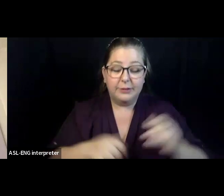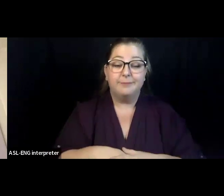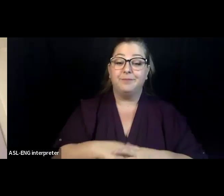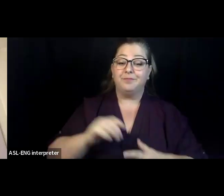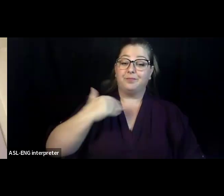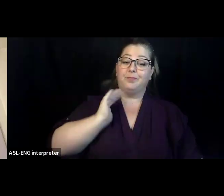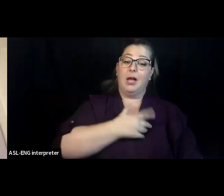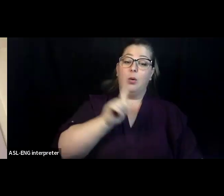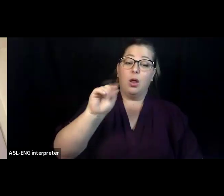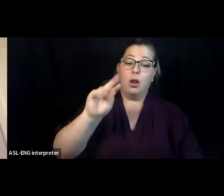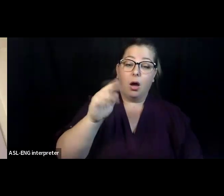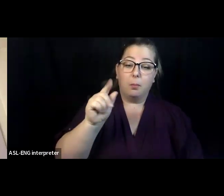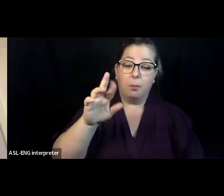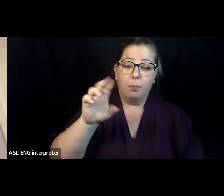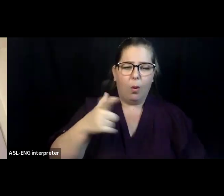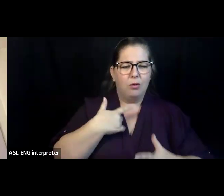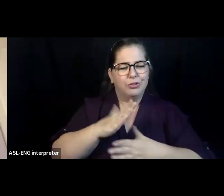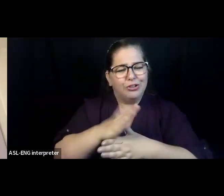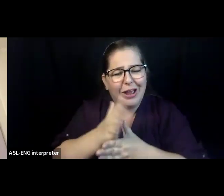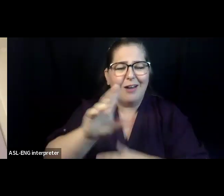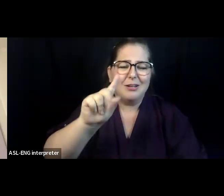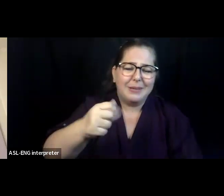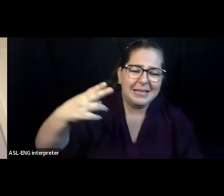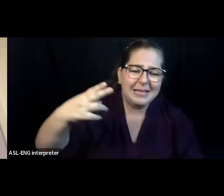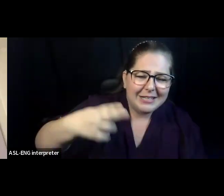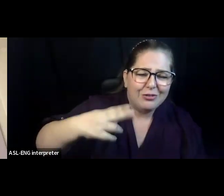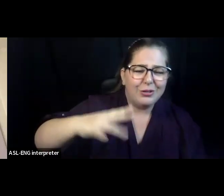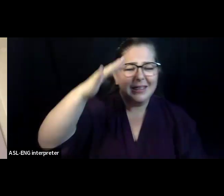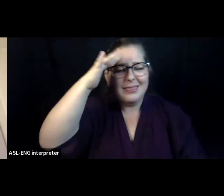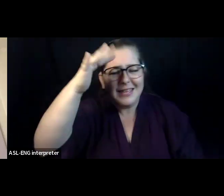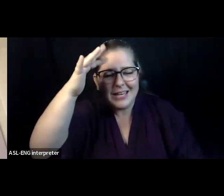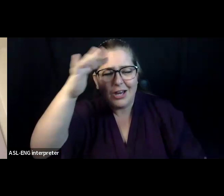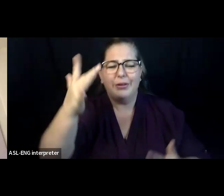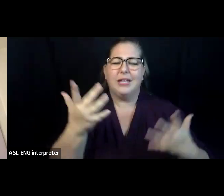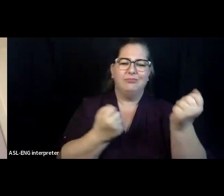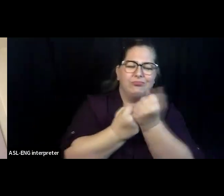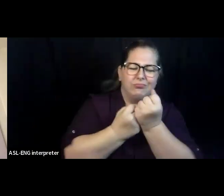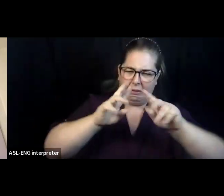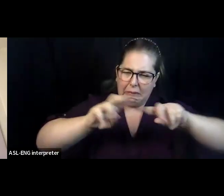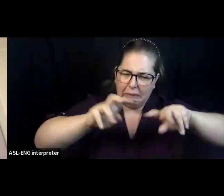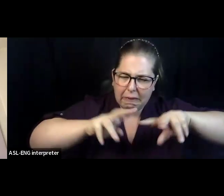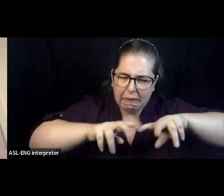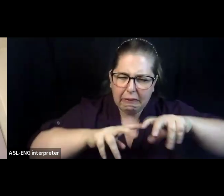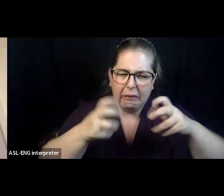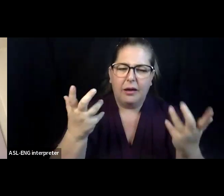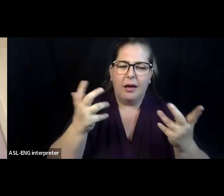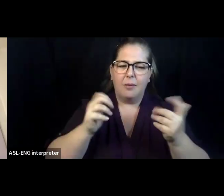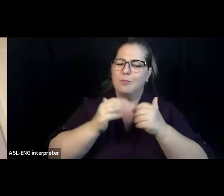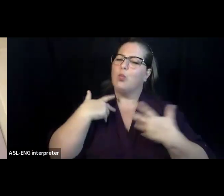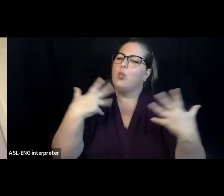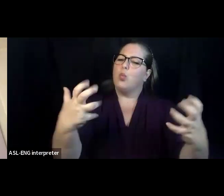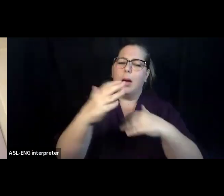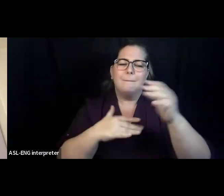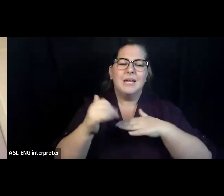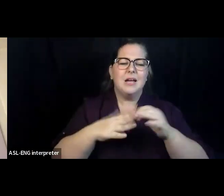programs that we are known for that are really centering in disability culture. We aim to have some really joyful programs,